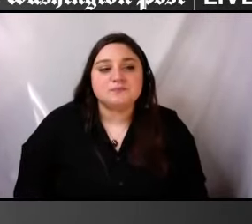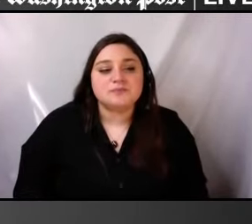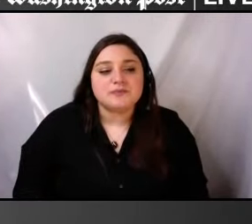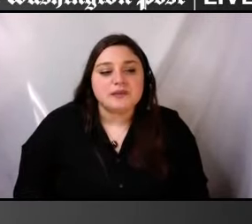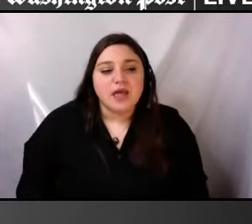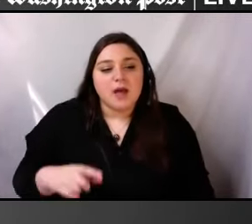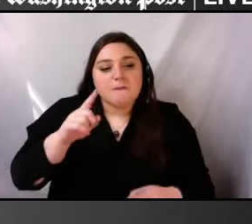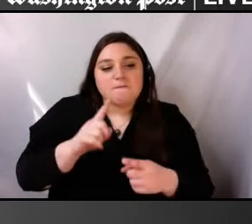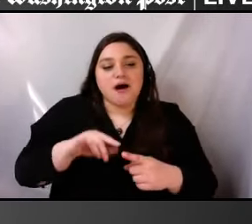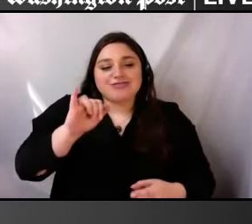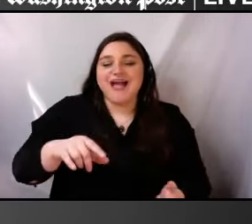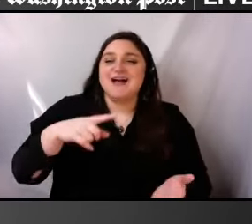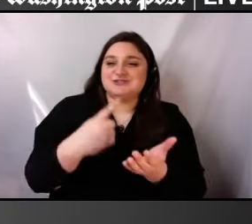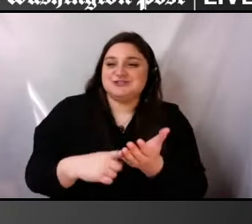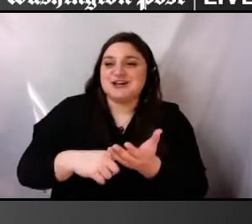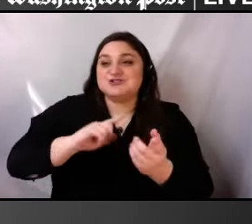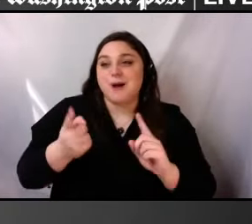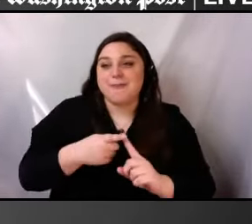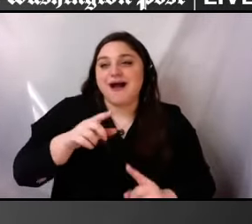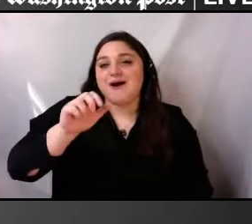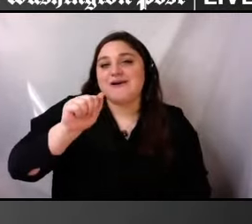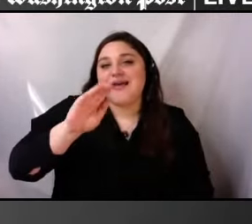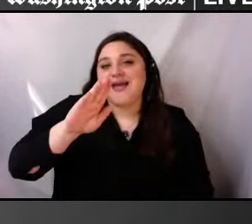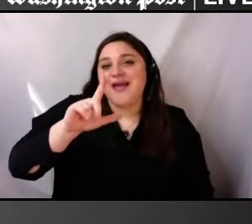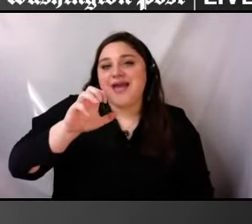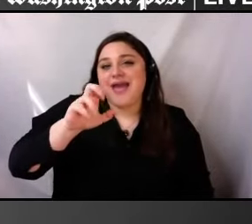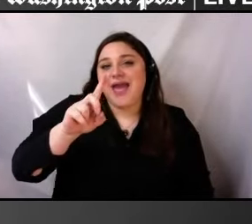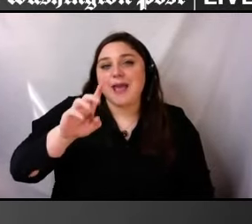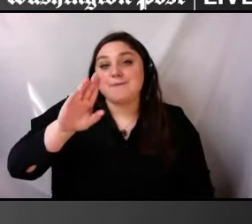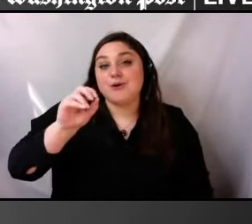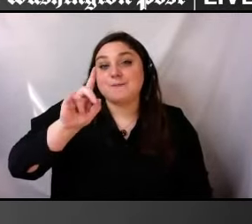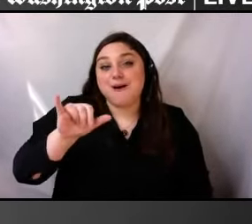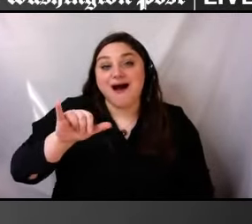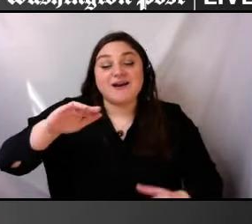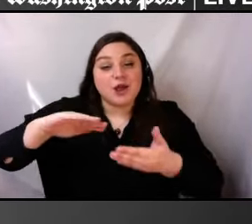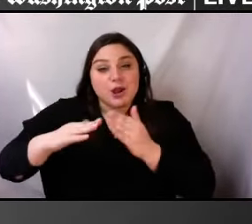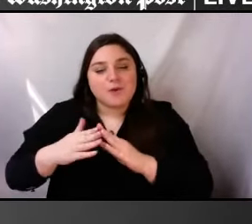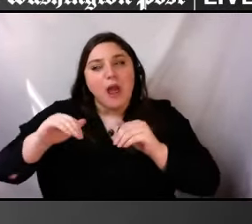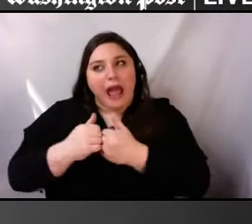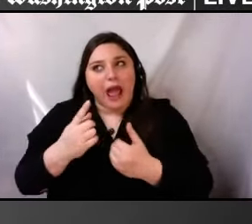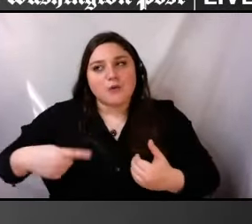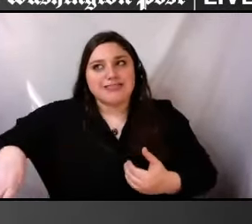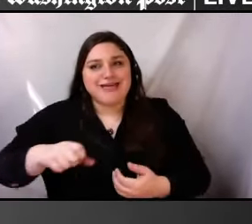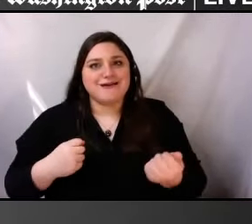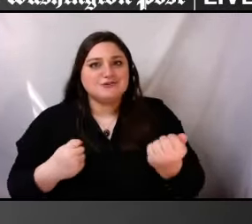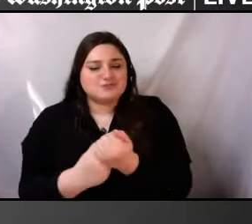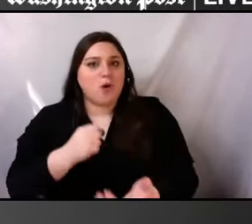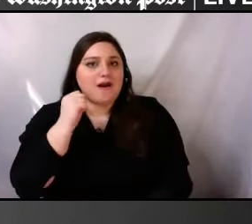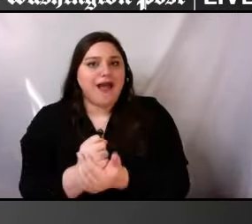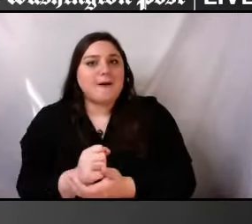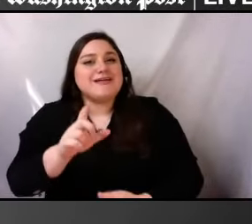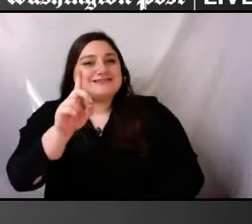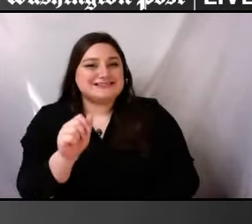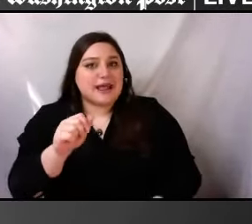about how best to support the disabled community. maybe Andrea, you could just address that for me.